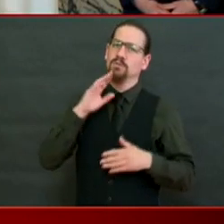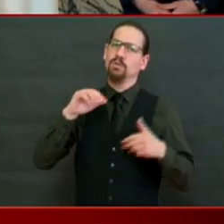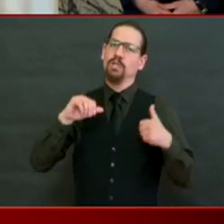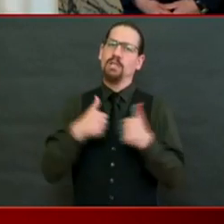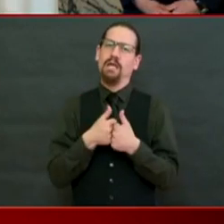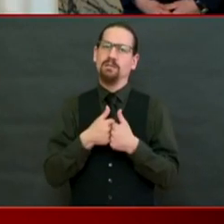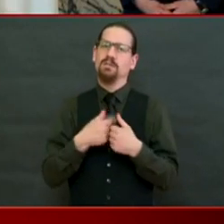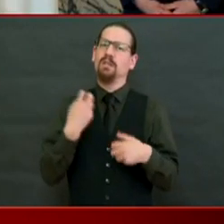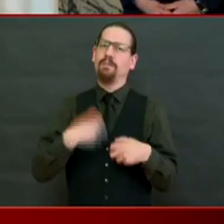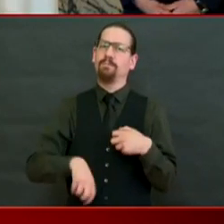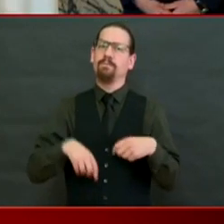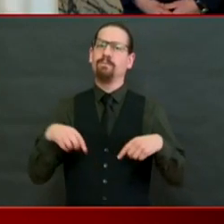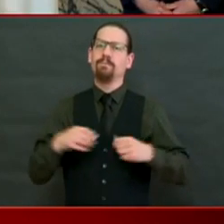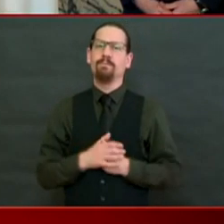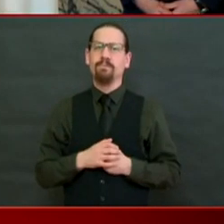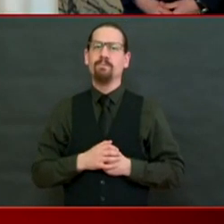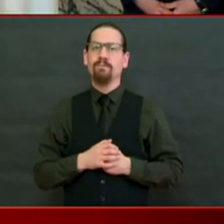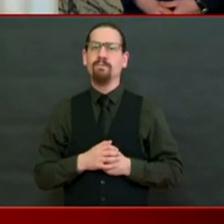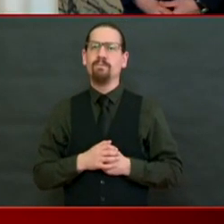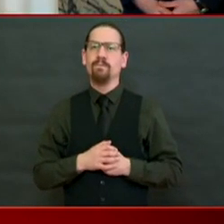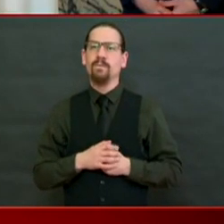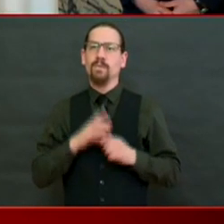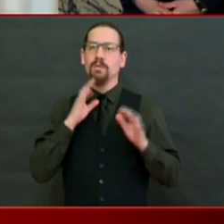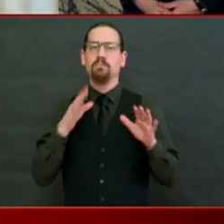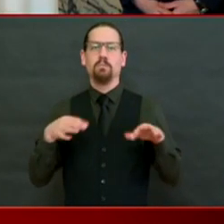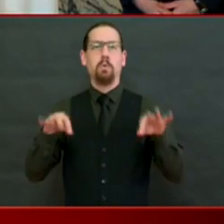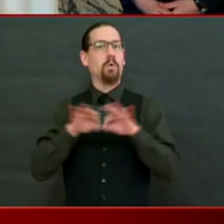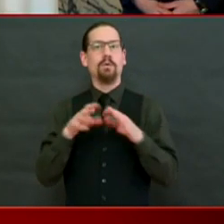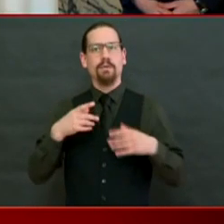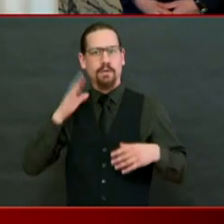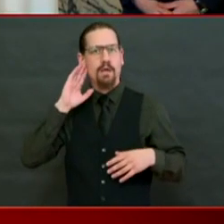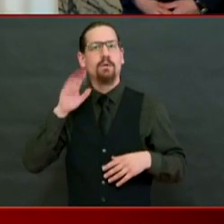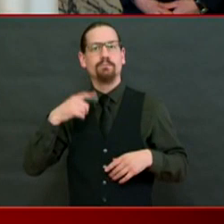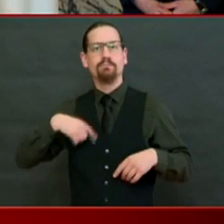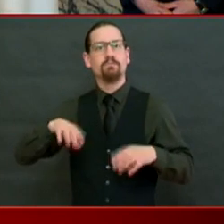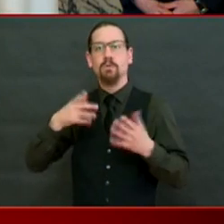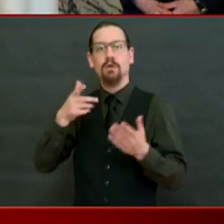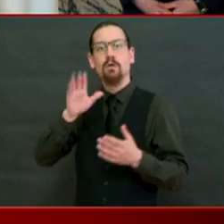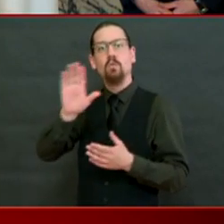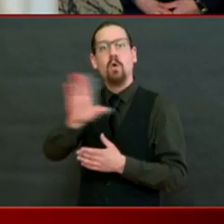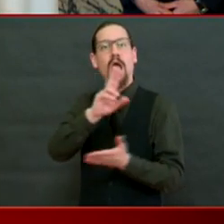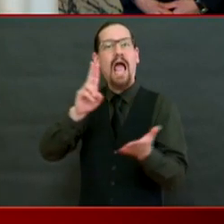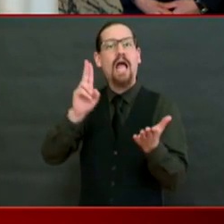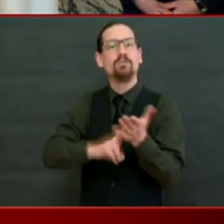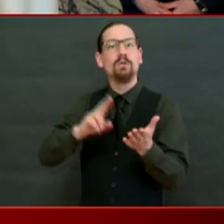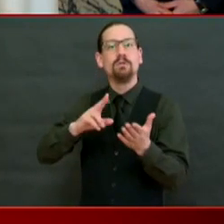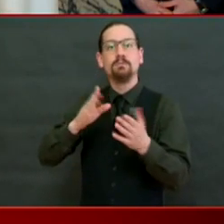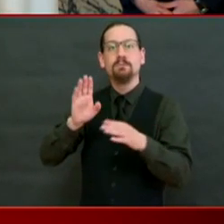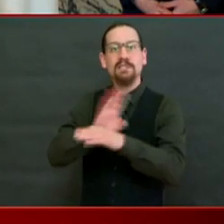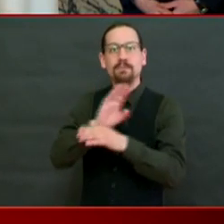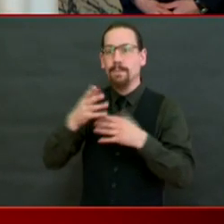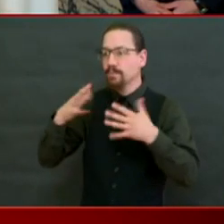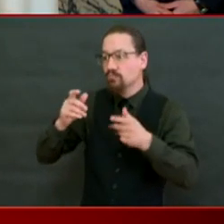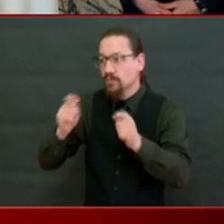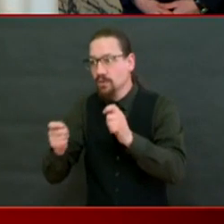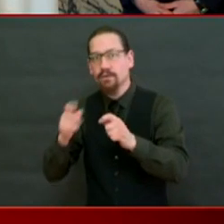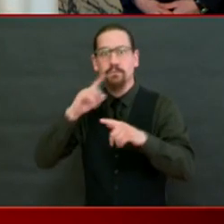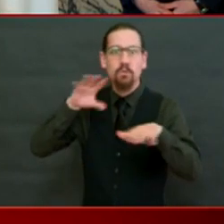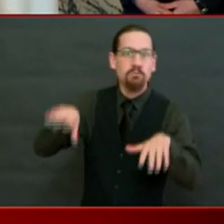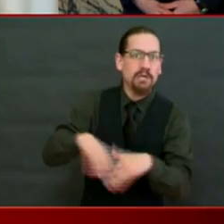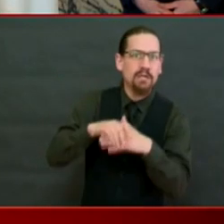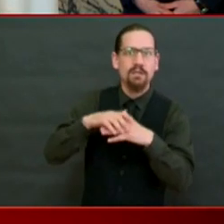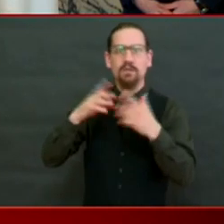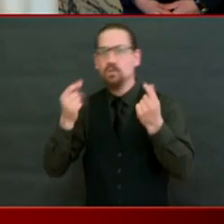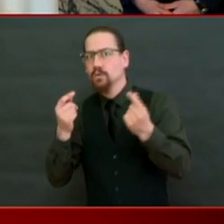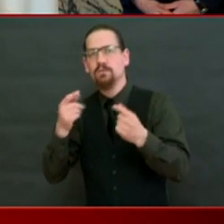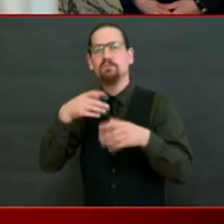those private contracts. I will ask all of you to be flexible and creative, and I hope that by giving you some guidance